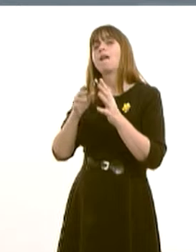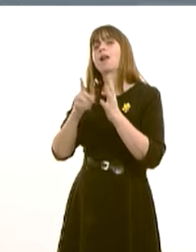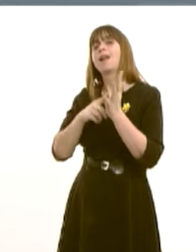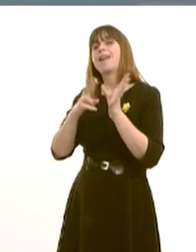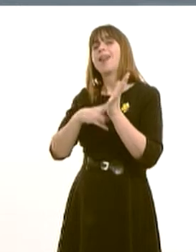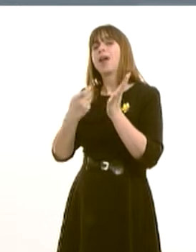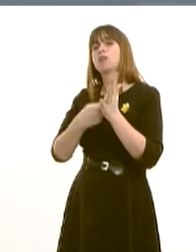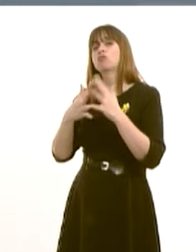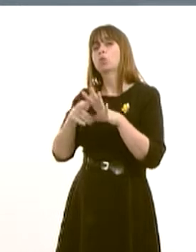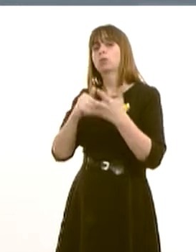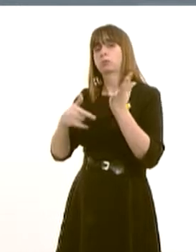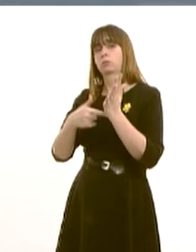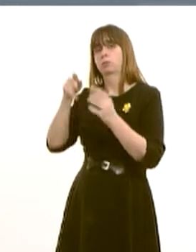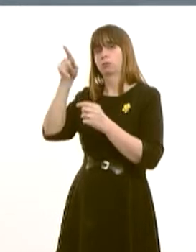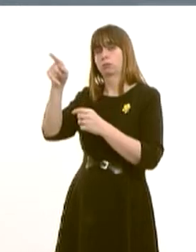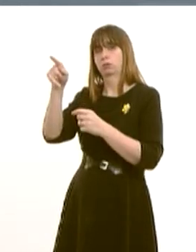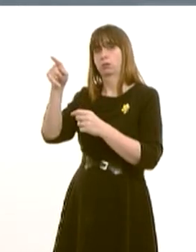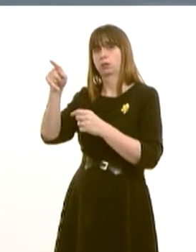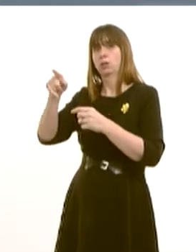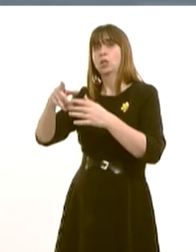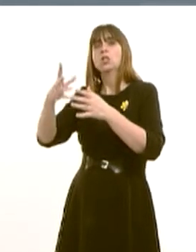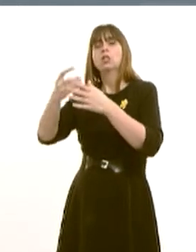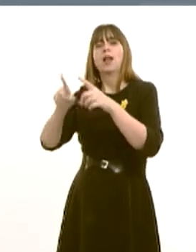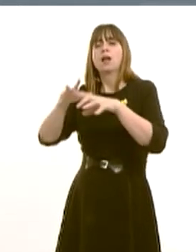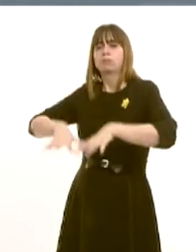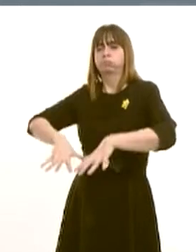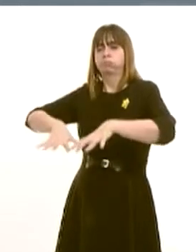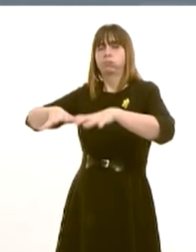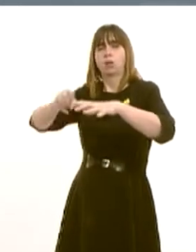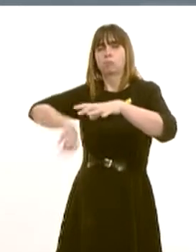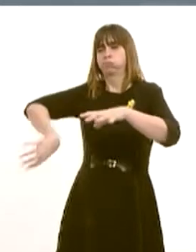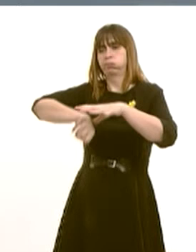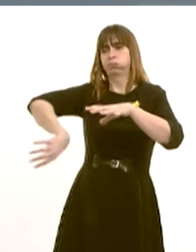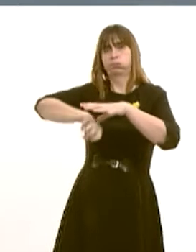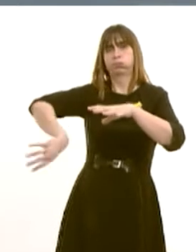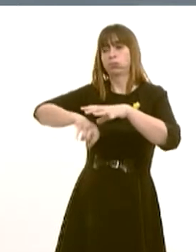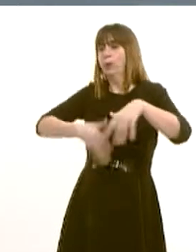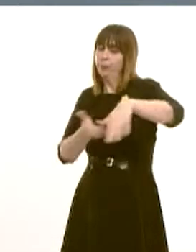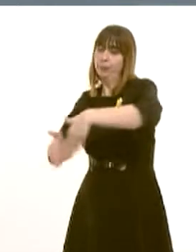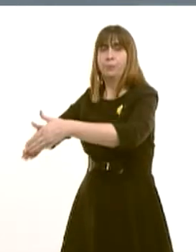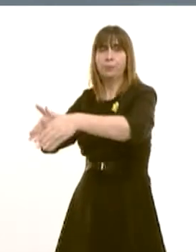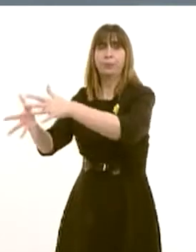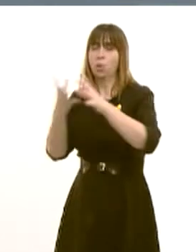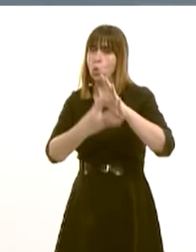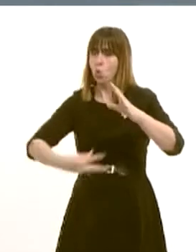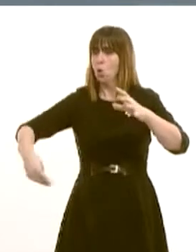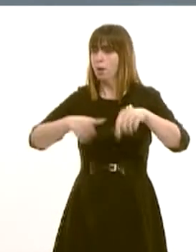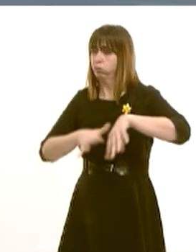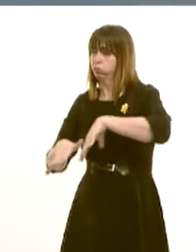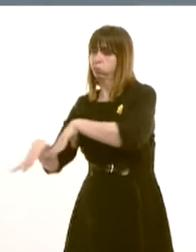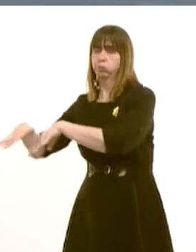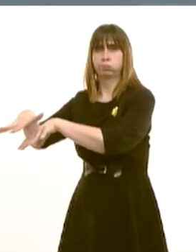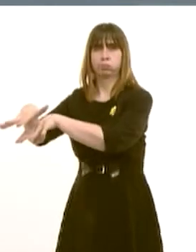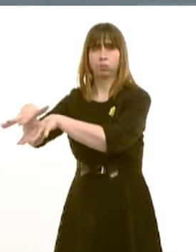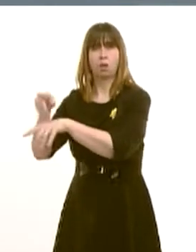will proceed urgently. I'm told these drainage systems do date back to the 1940s. And you will be aware that one